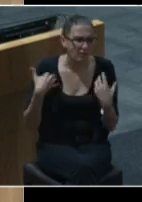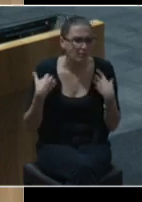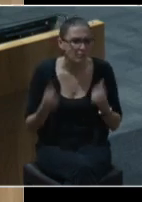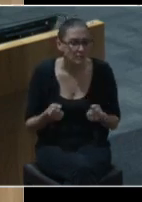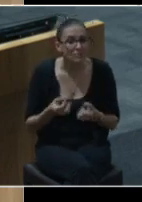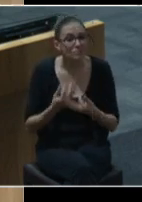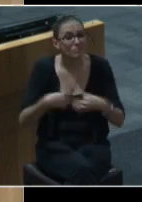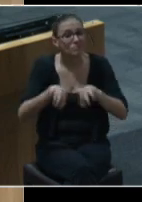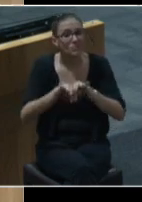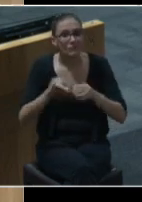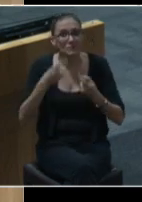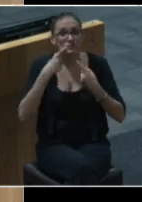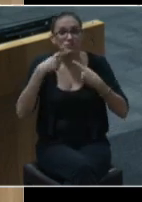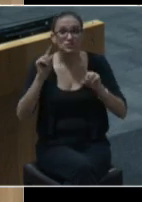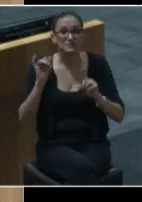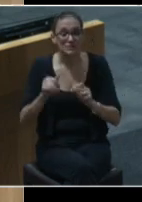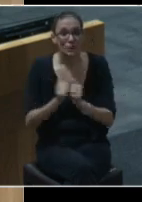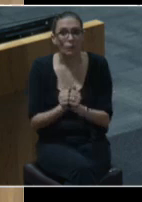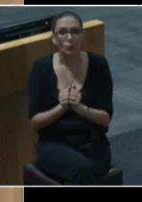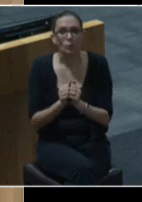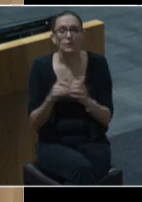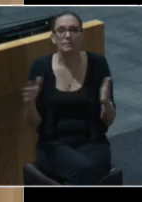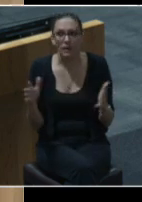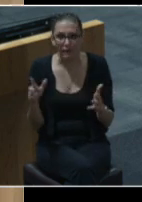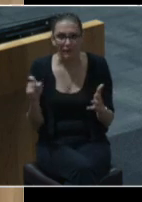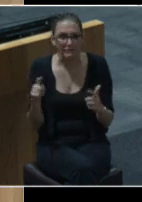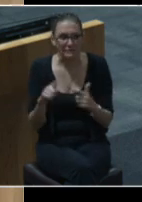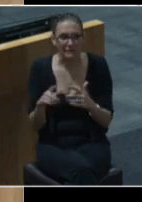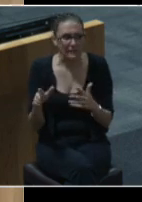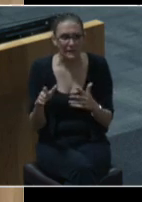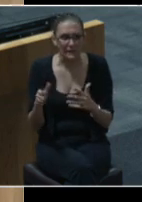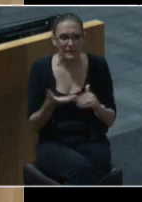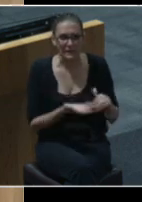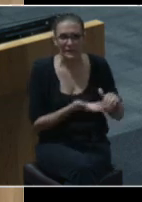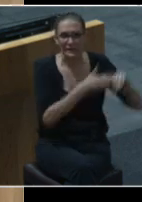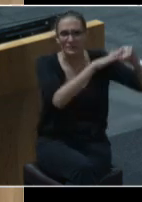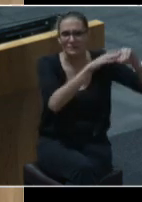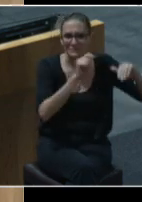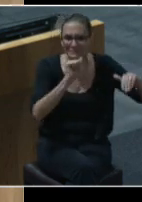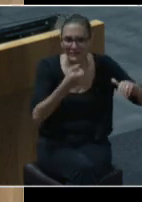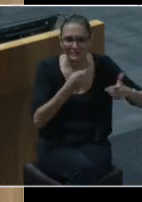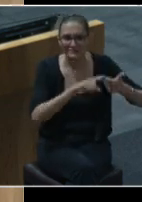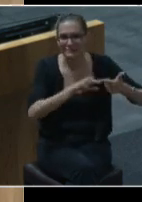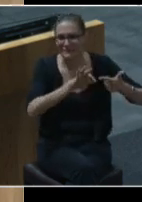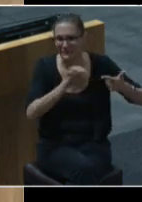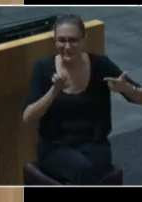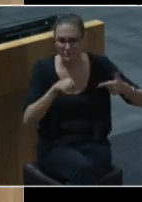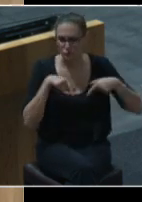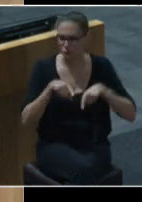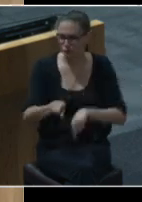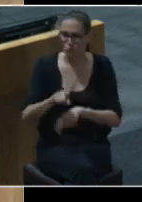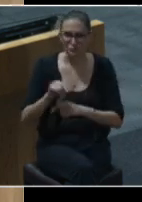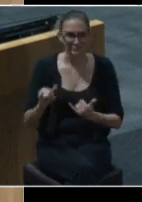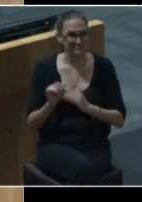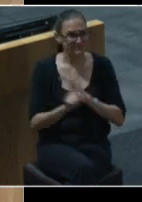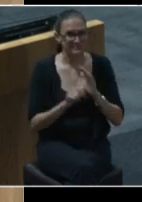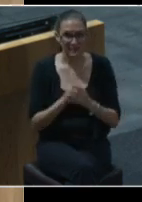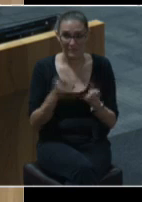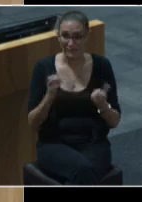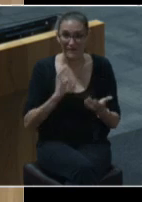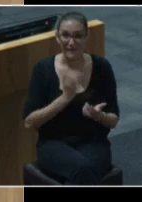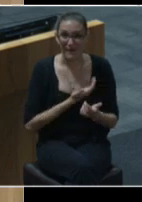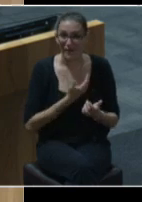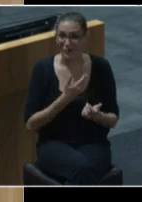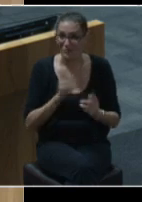it achieves this without resorting to significant increases in taxes and fees at a time when so many of our residents are